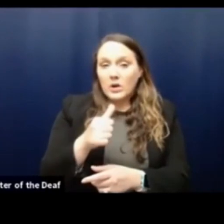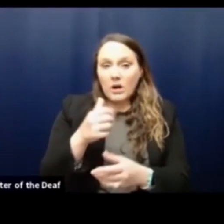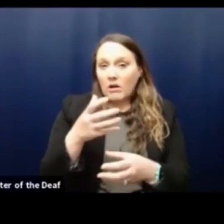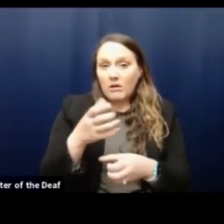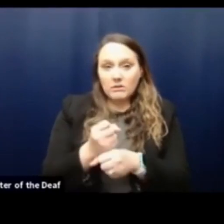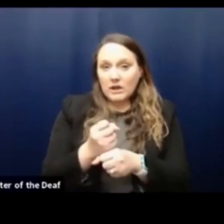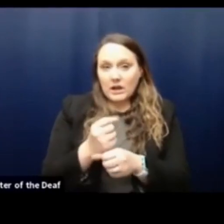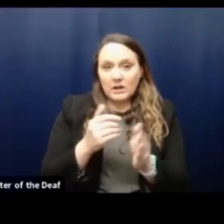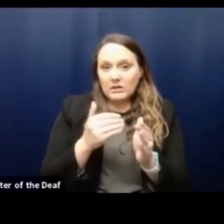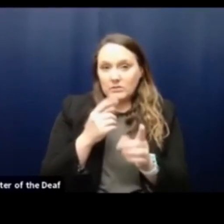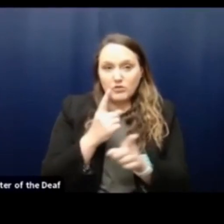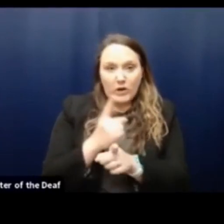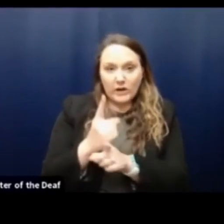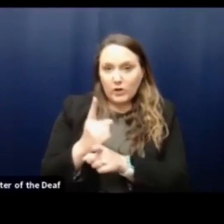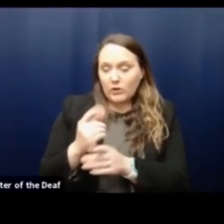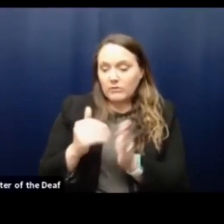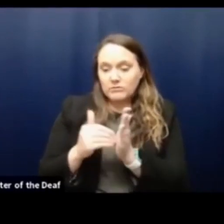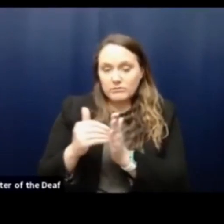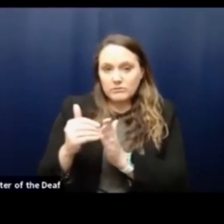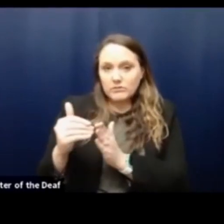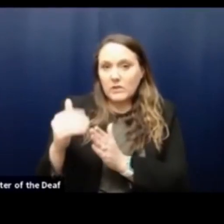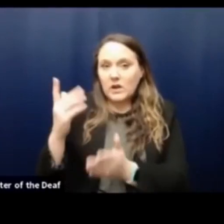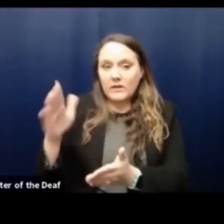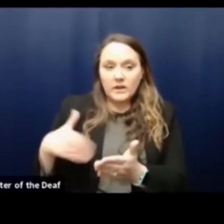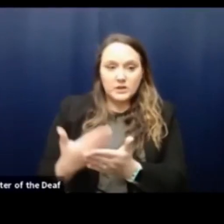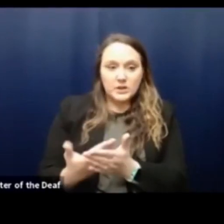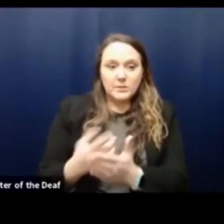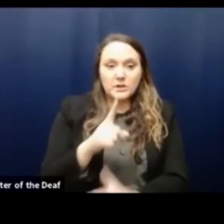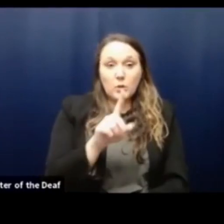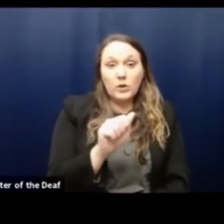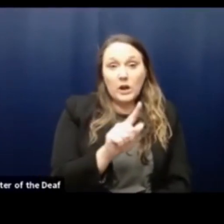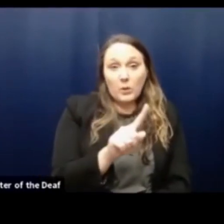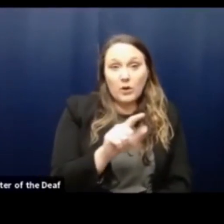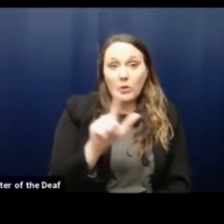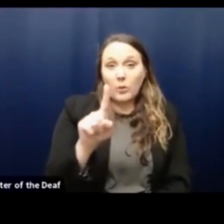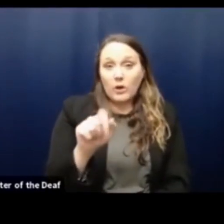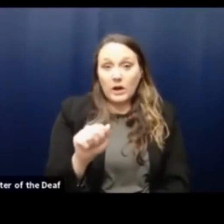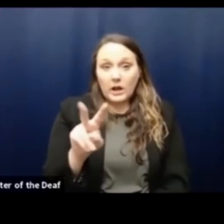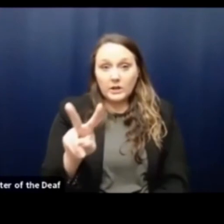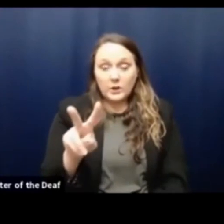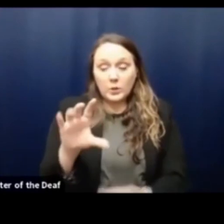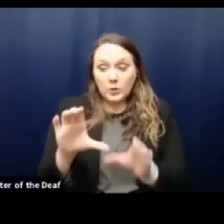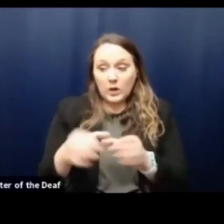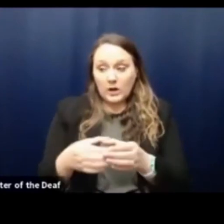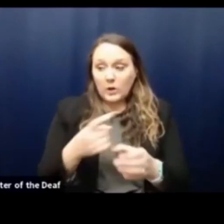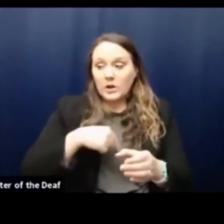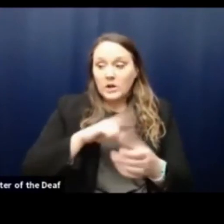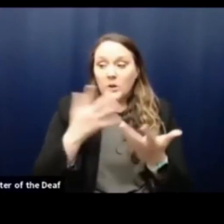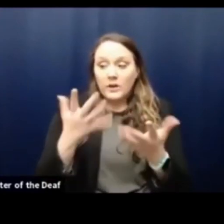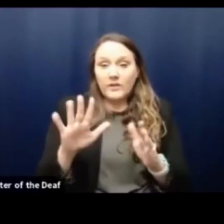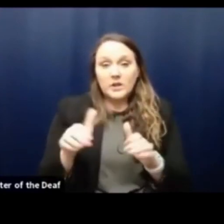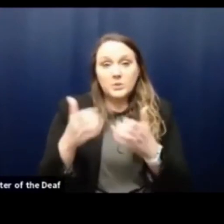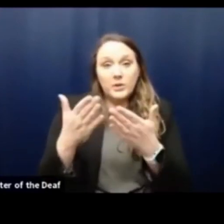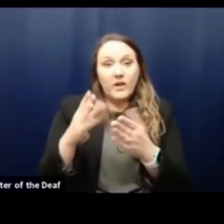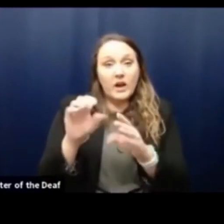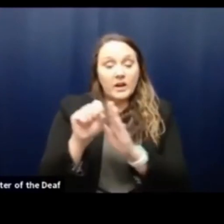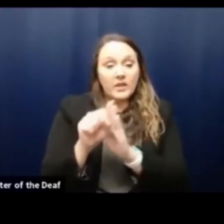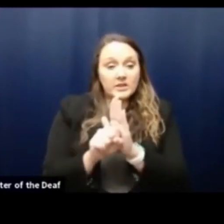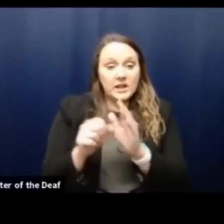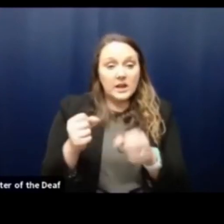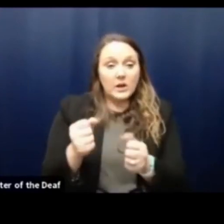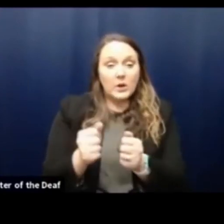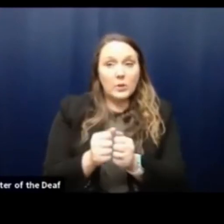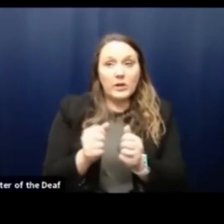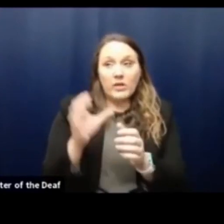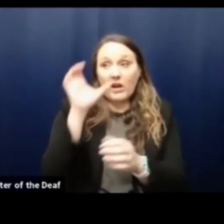early on in the process when the focus was the one a one and one a two categories. Uh, we provided the state with estimates of the number of